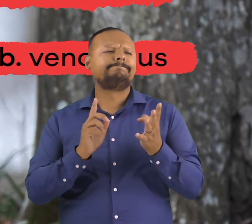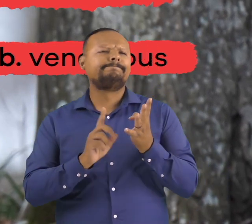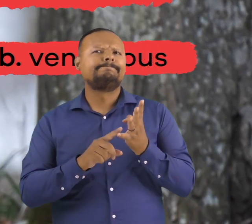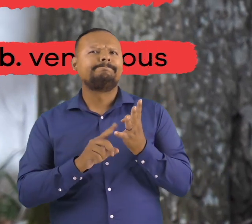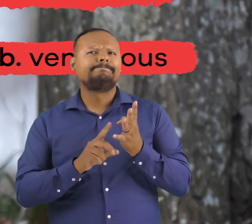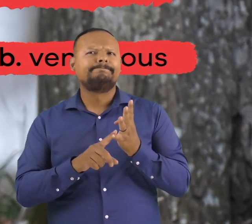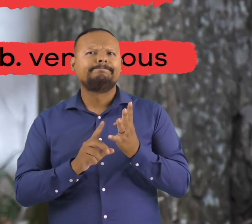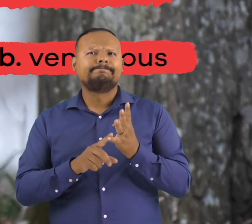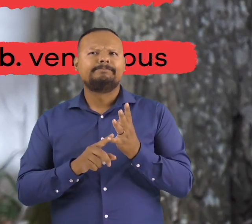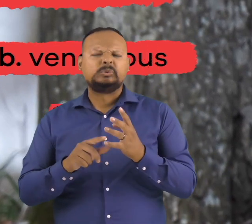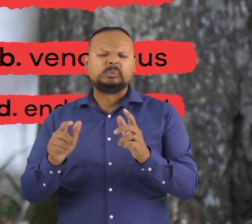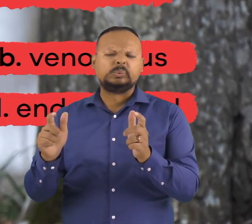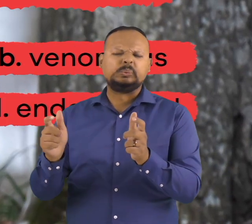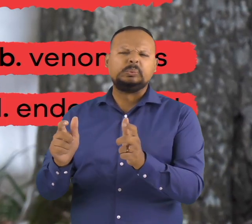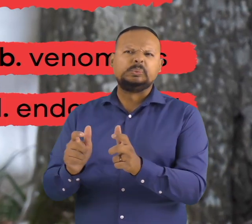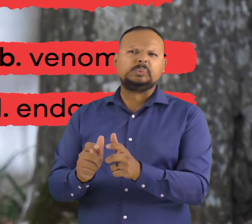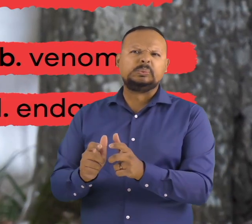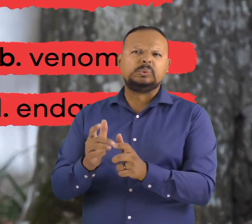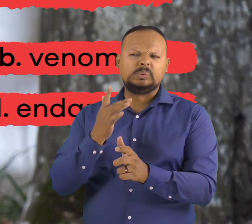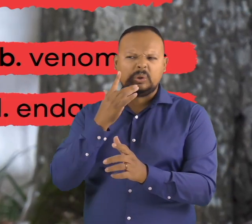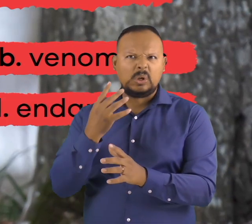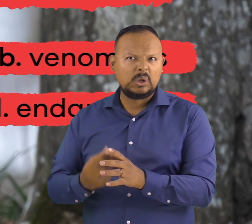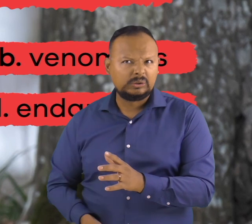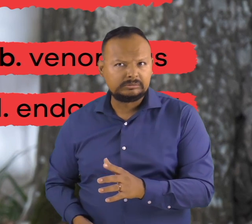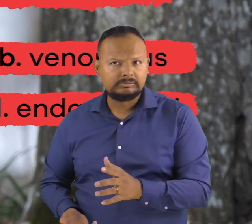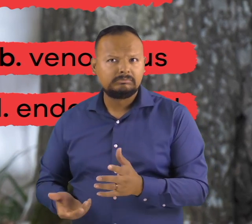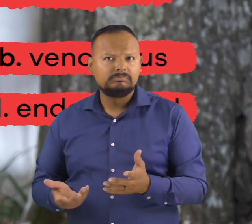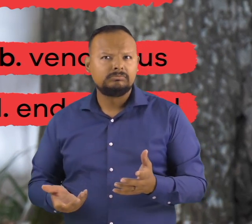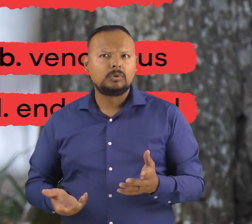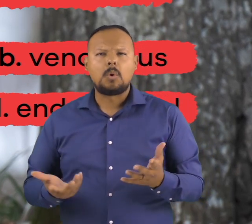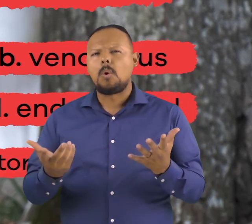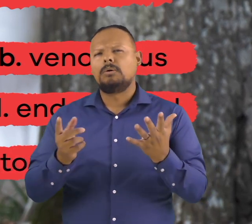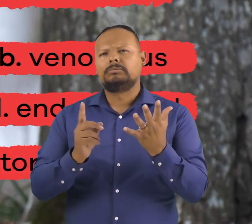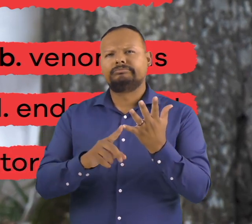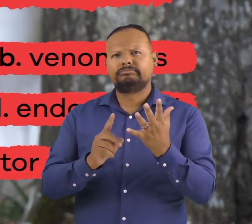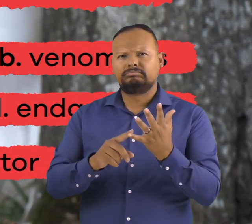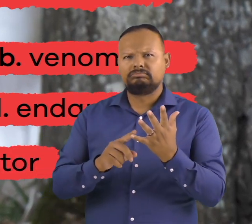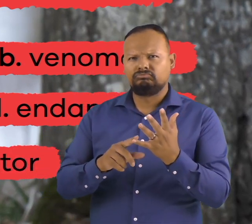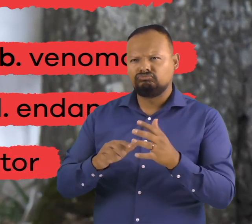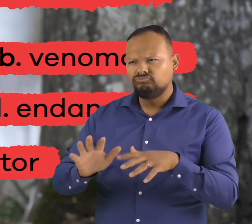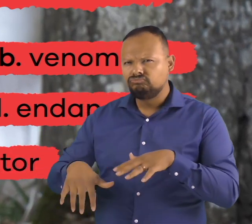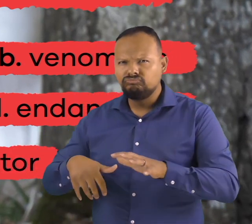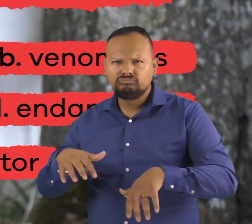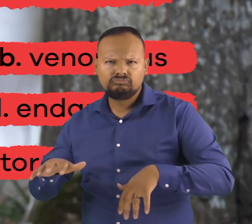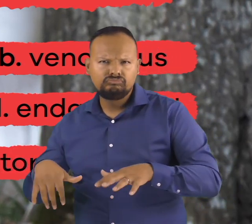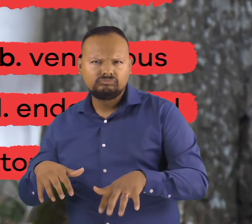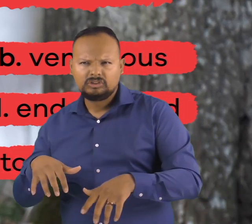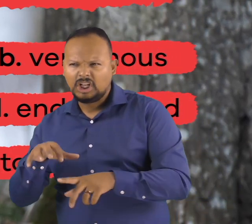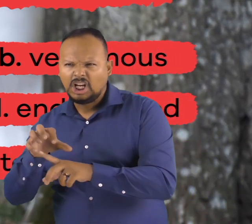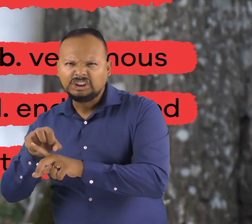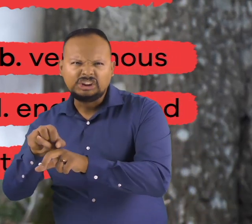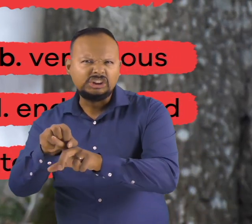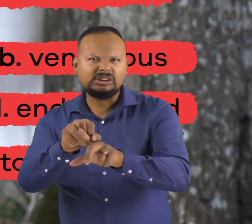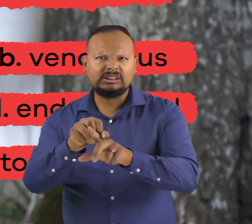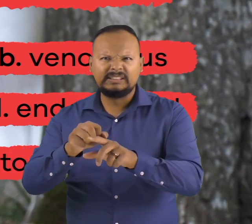Unique. D. Endangered. E. Predator.